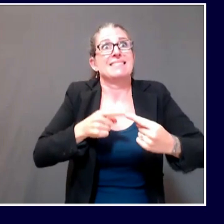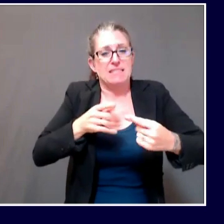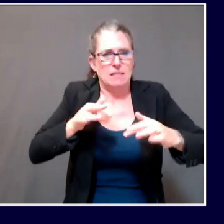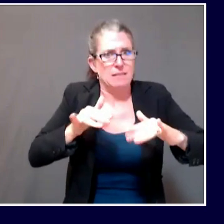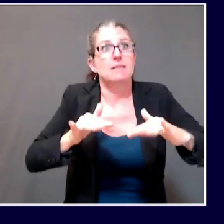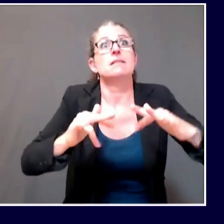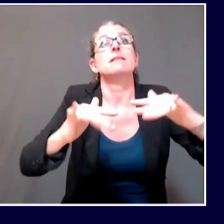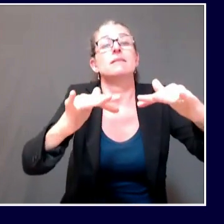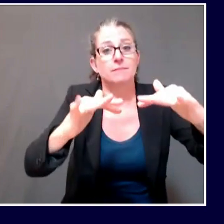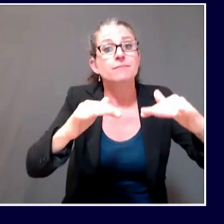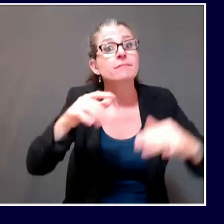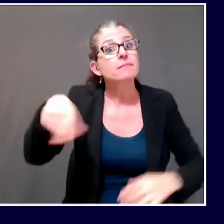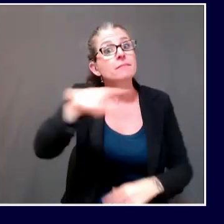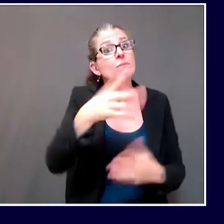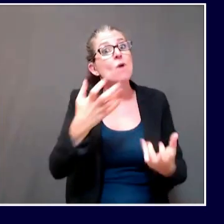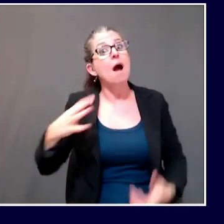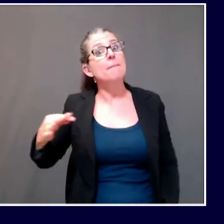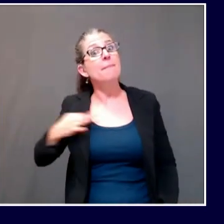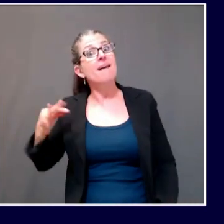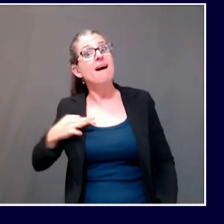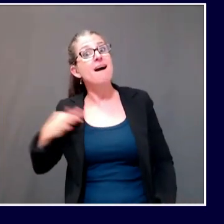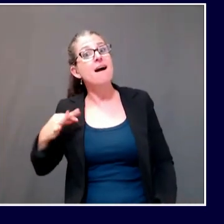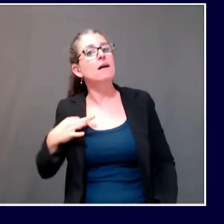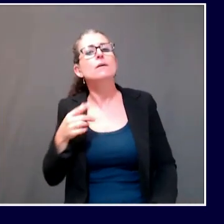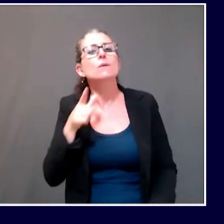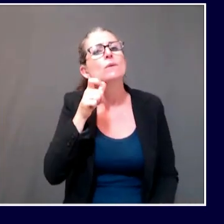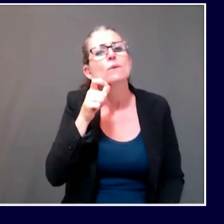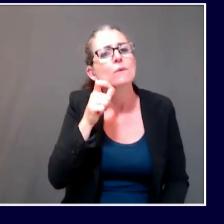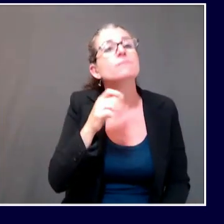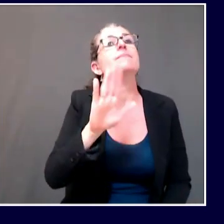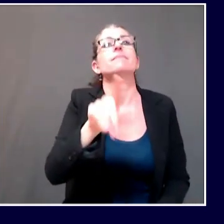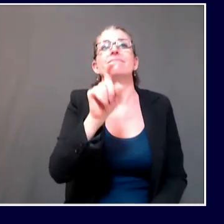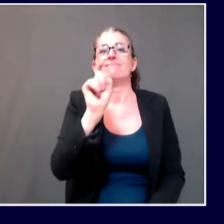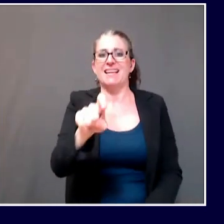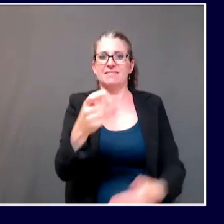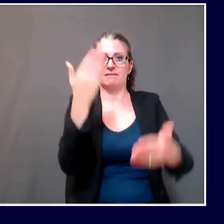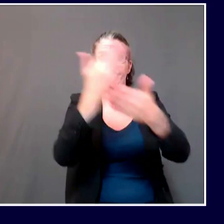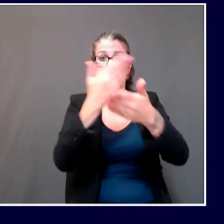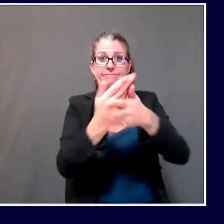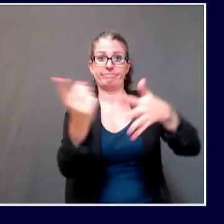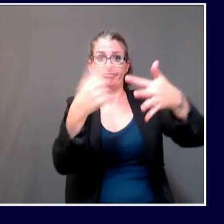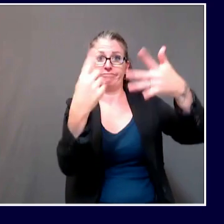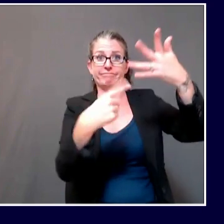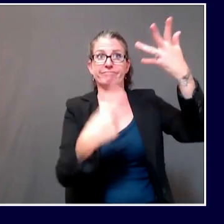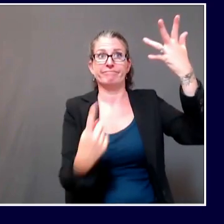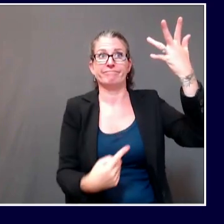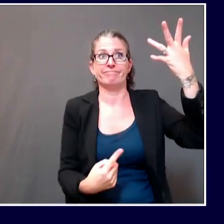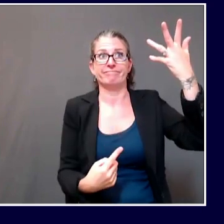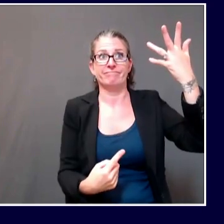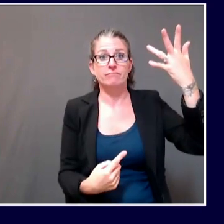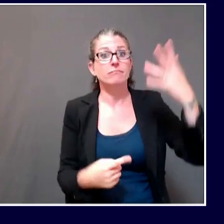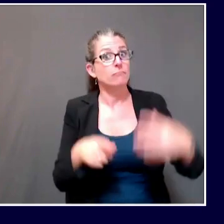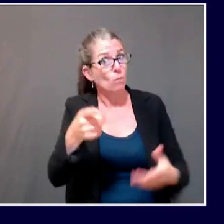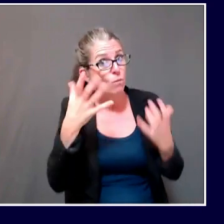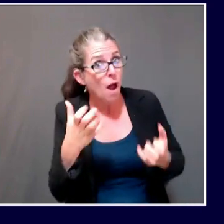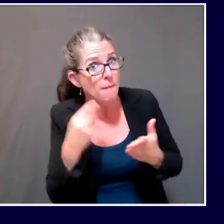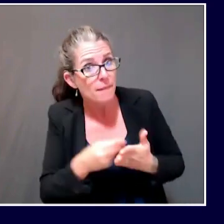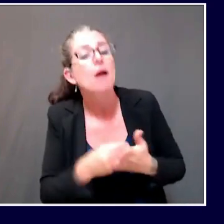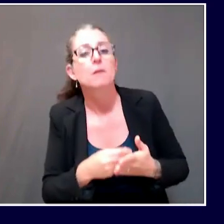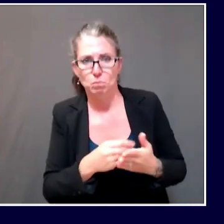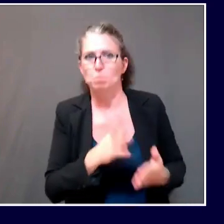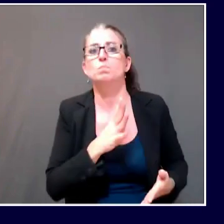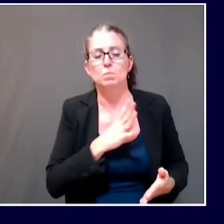nonprofit organization must demonstrate a financial need, a need for financial relief based on lost revenues minus expenses